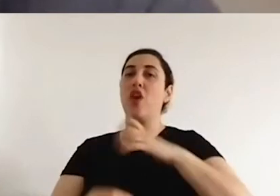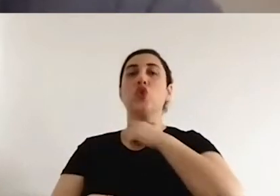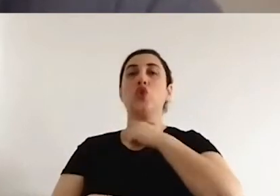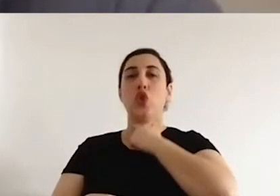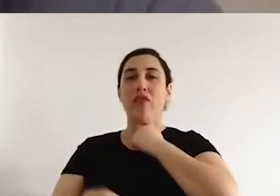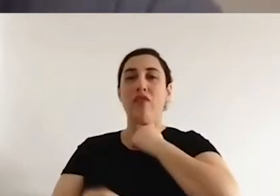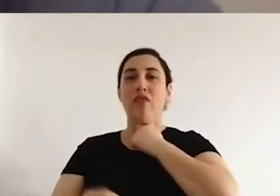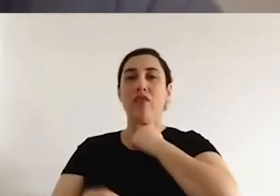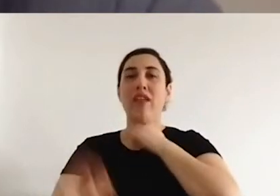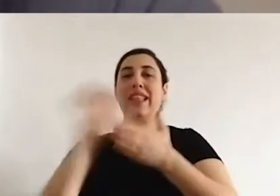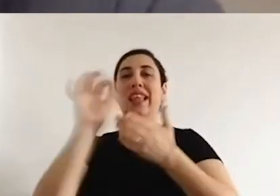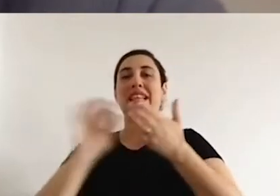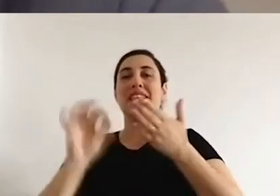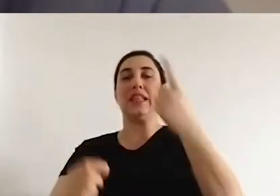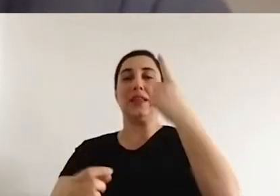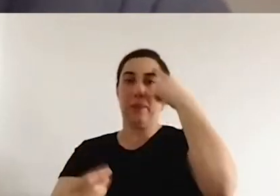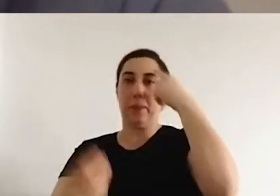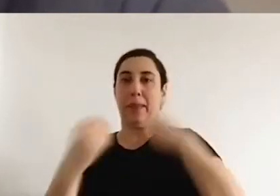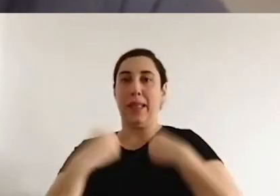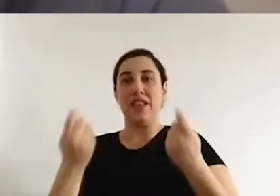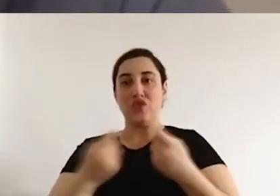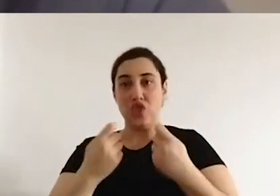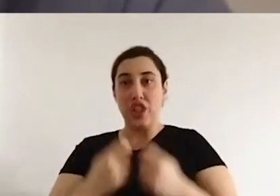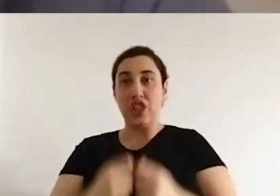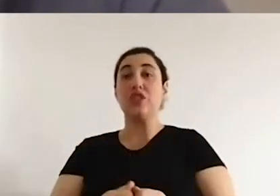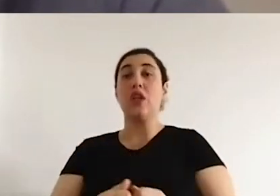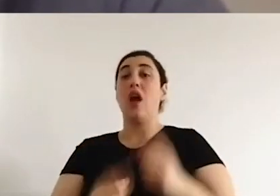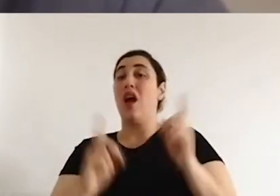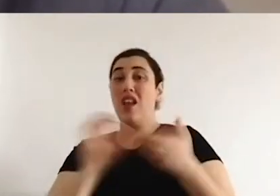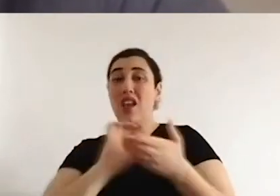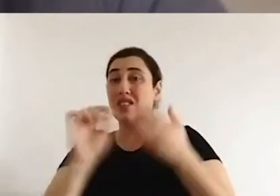They will be, hopefully, answered after the presentations.